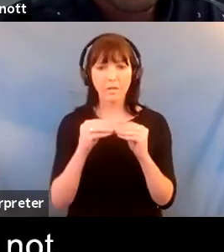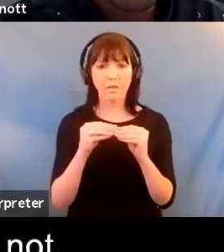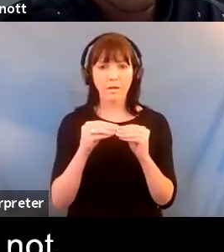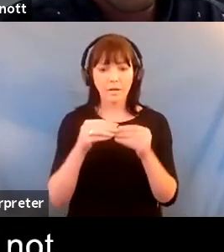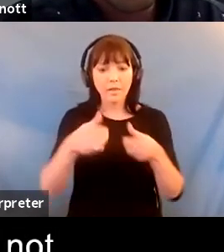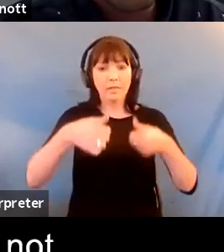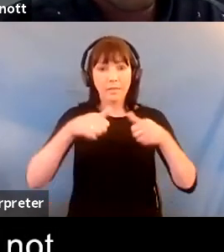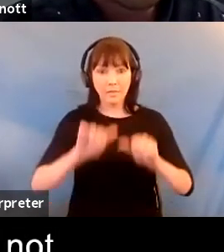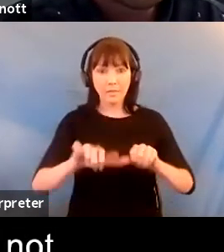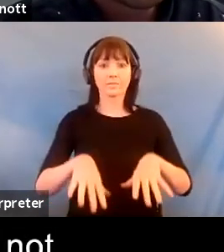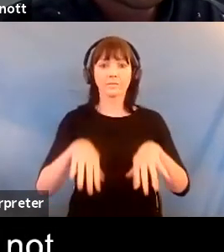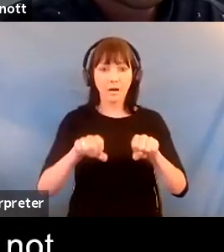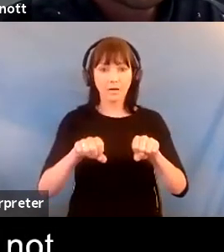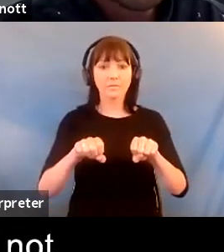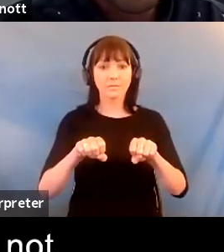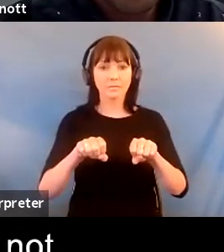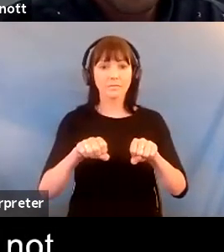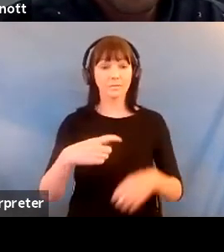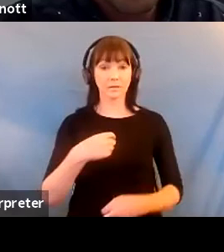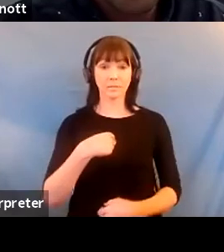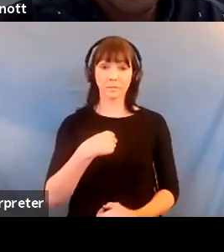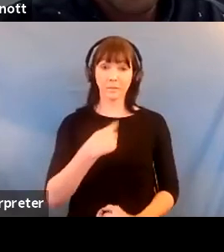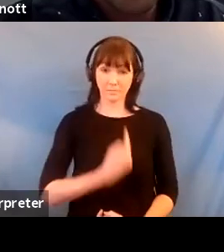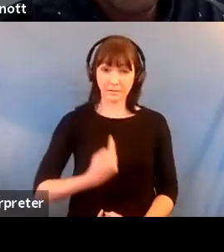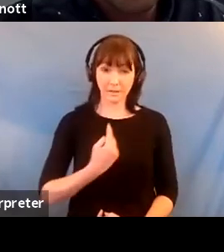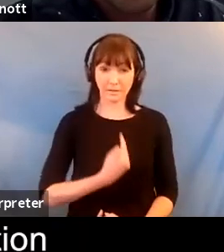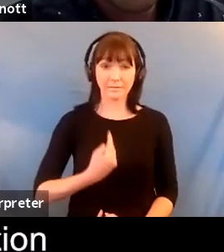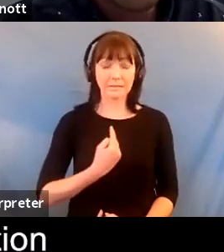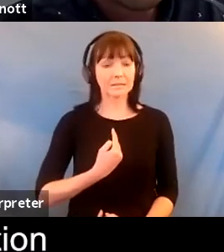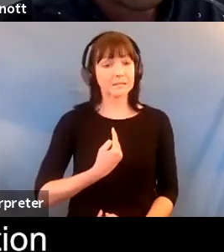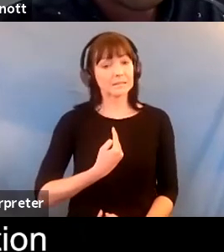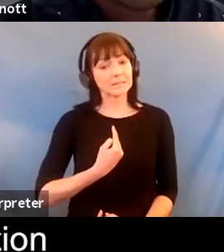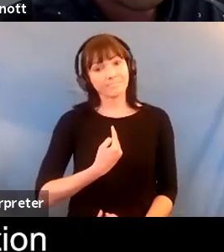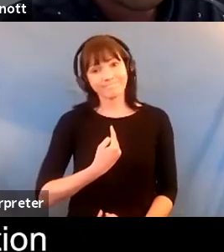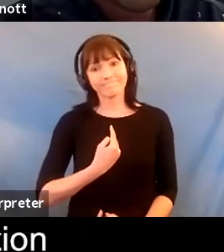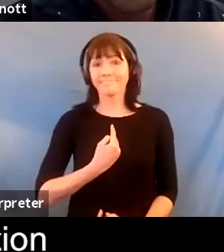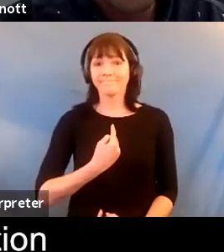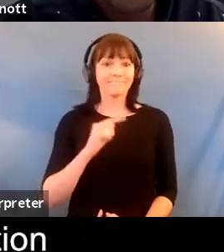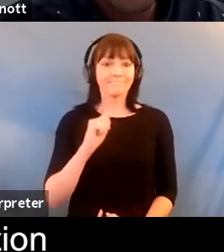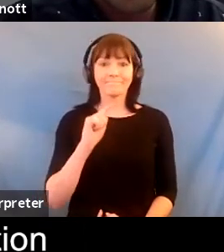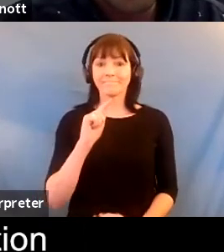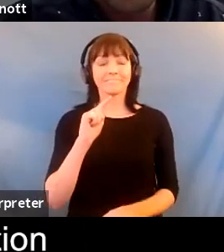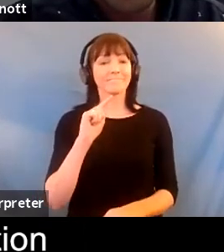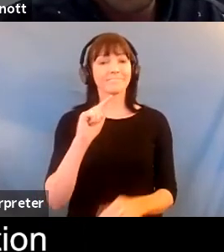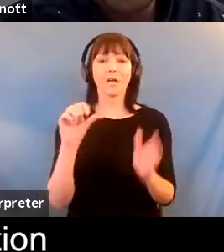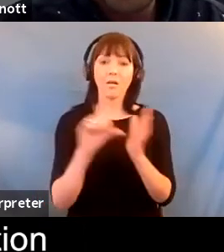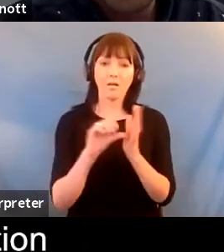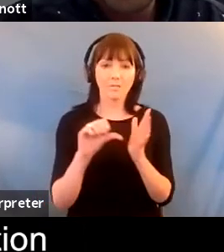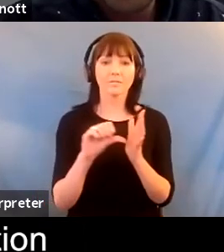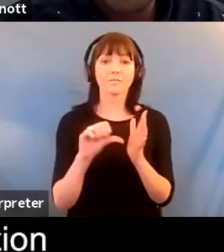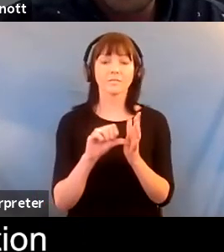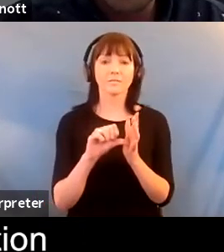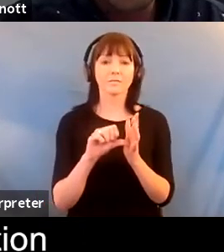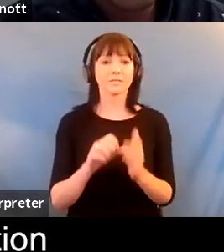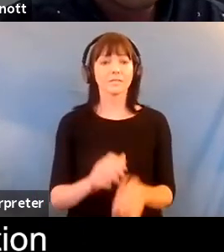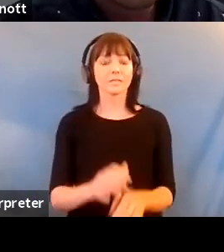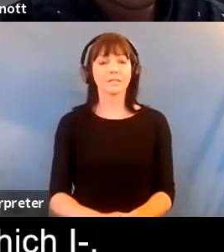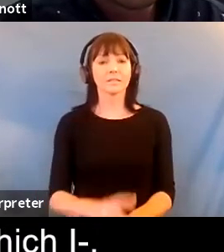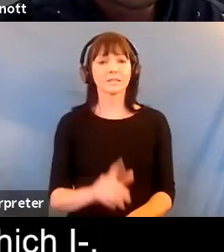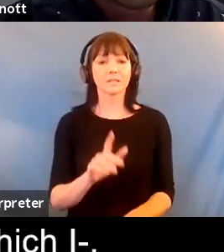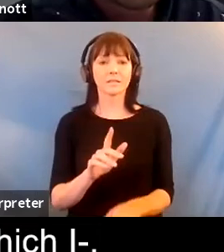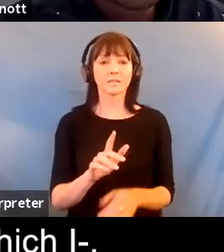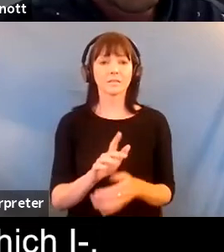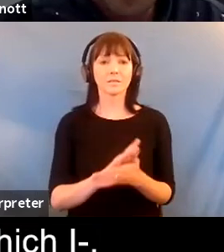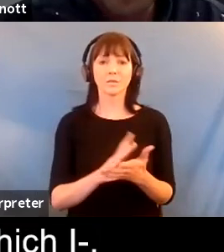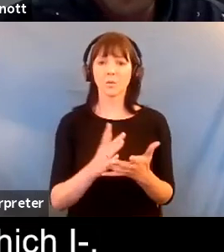i'm unfortunately not someone who is very good at going into a situation where there's a kind of you know blank